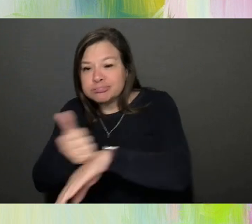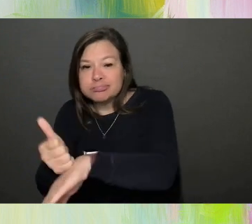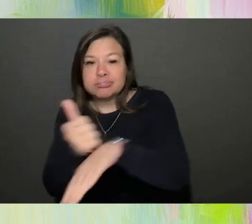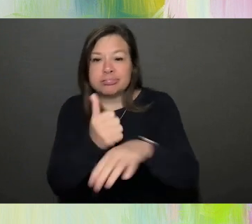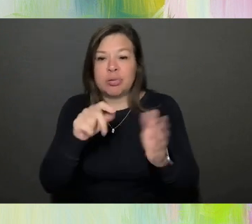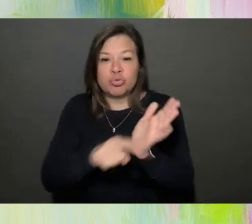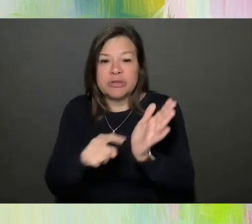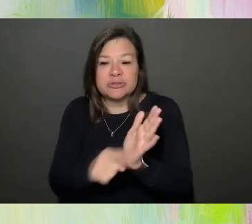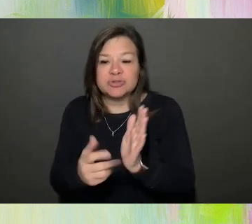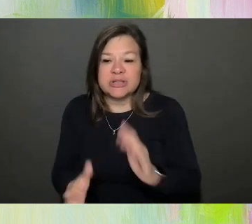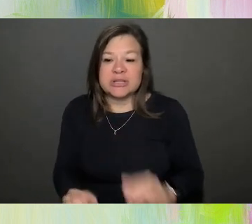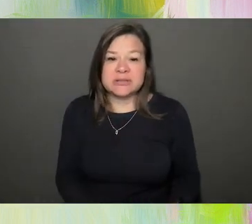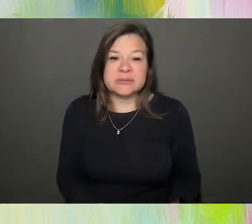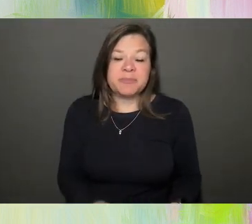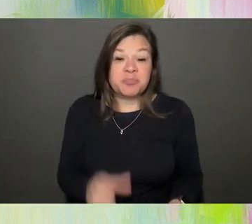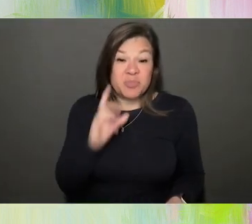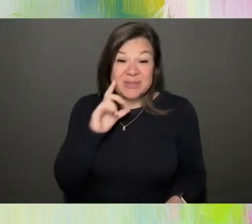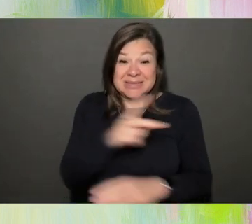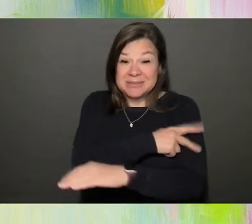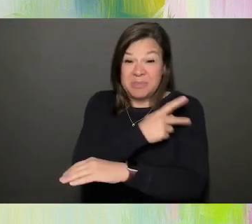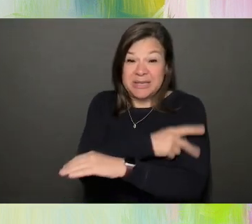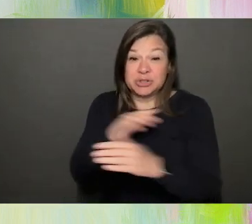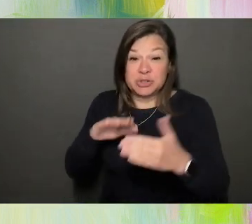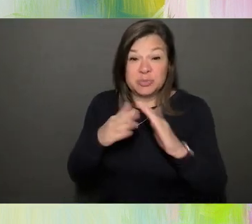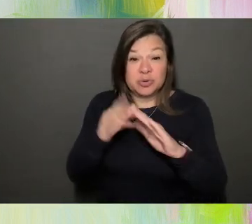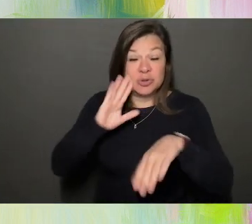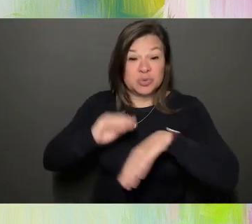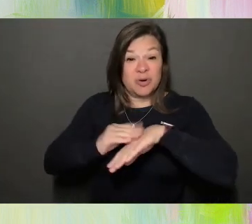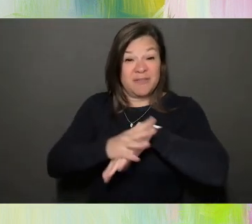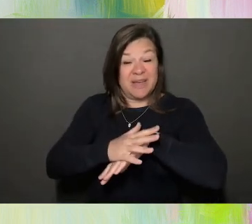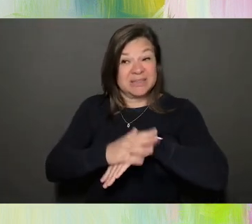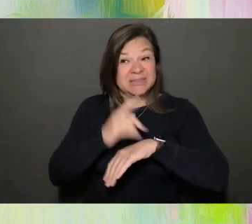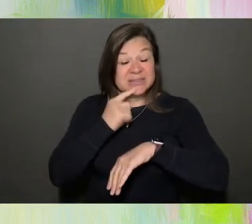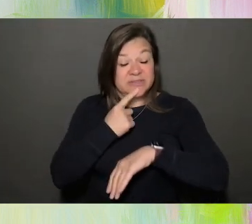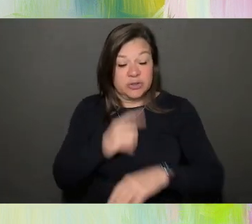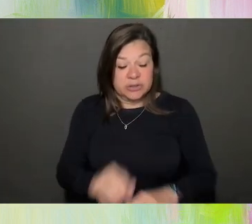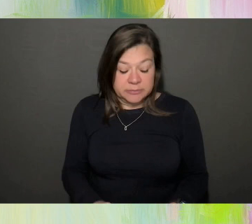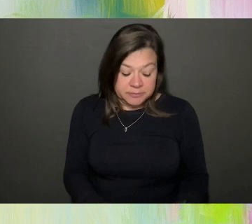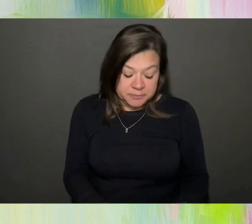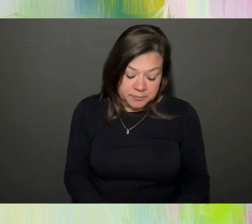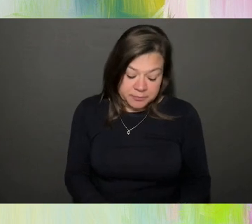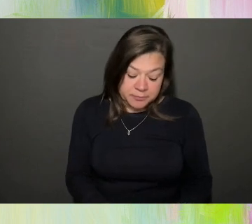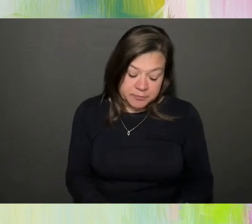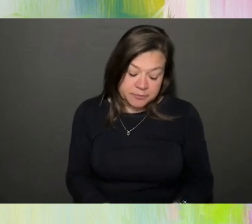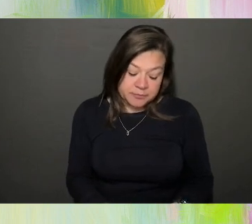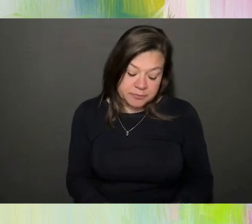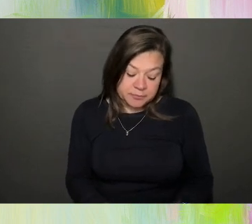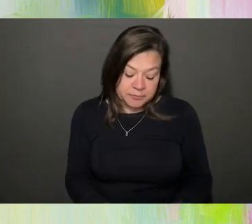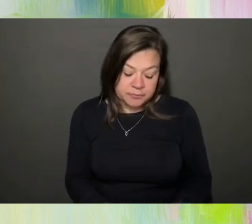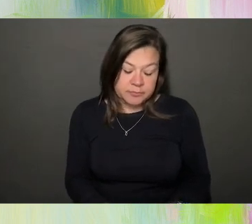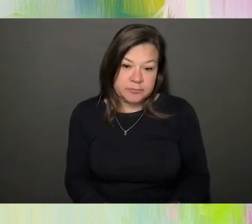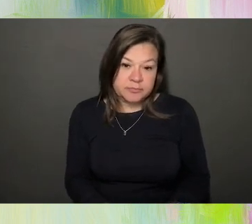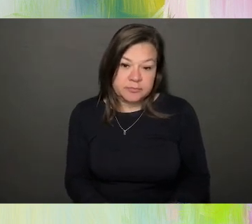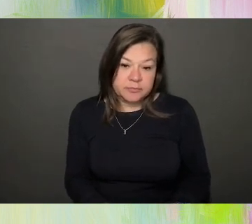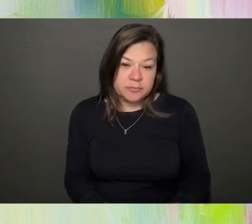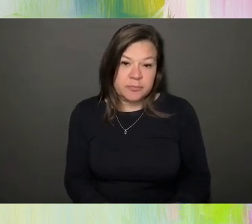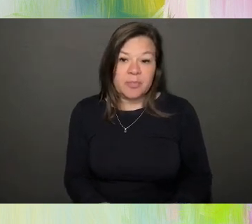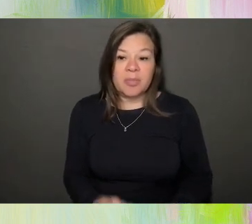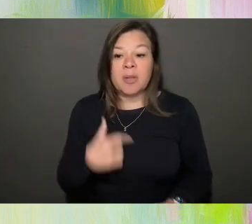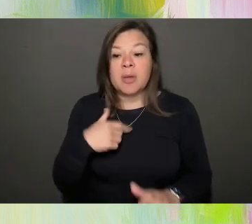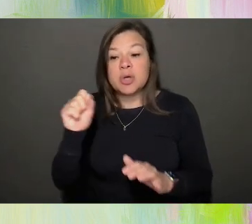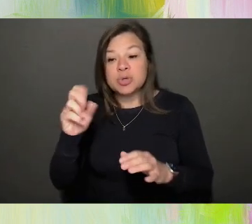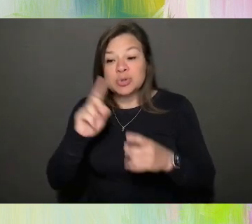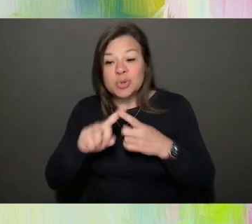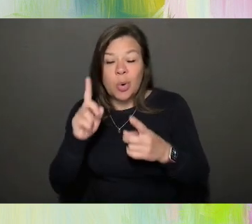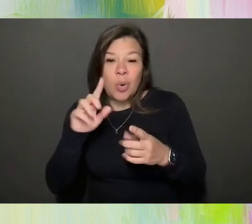you know, patient communities were affected pretty severely. But often, even among all the negativity, they would talk about